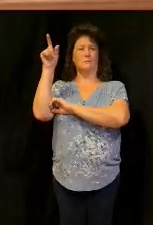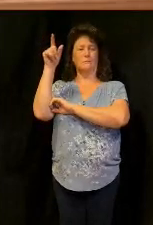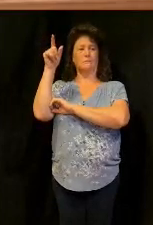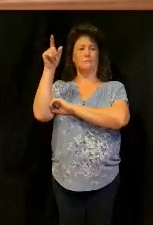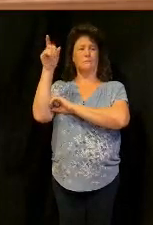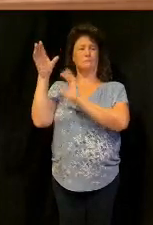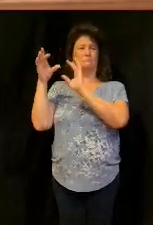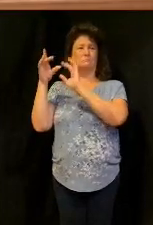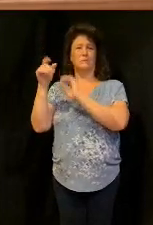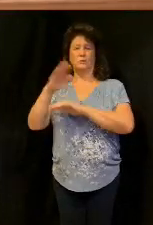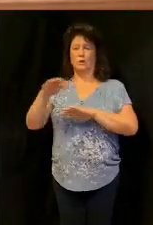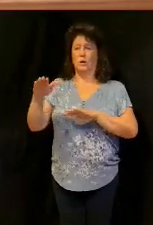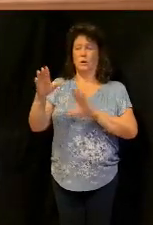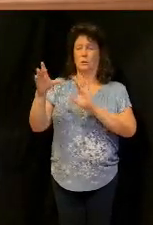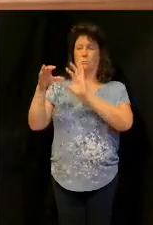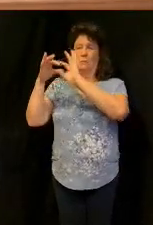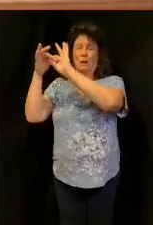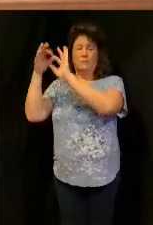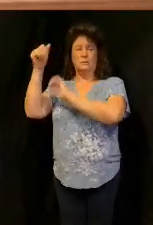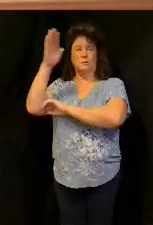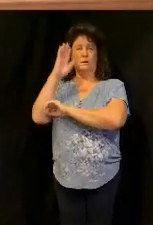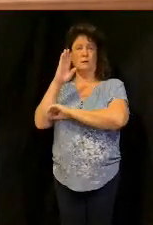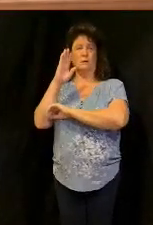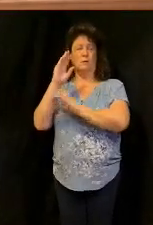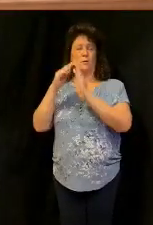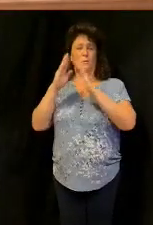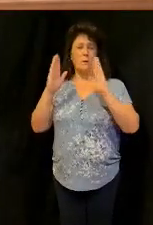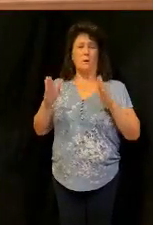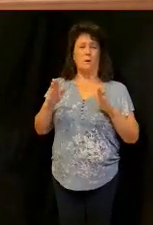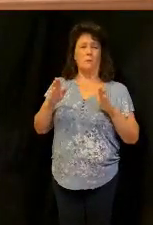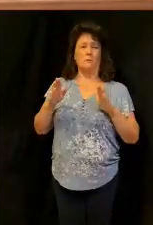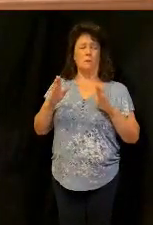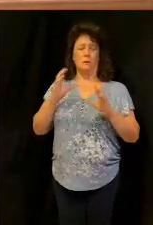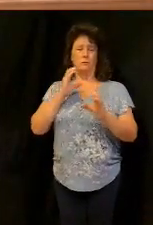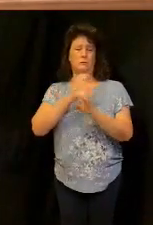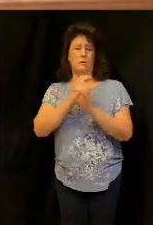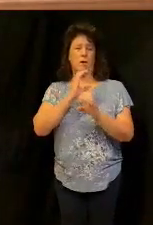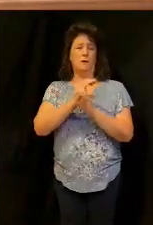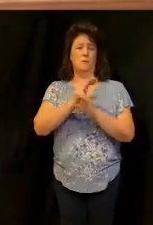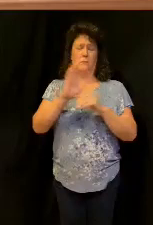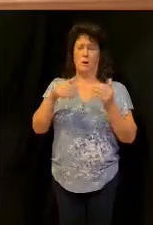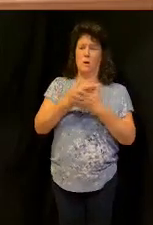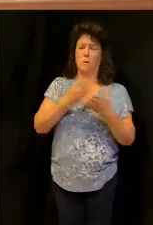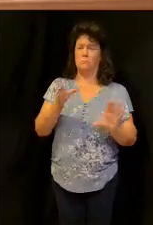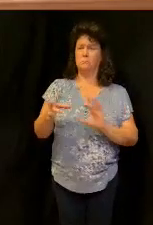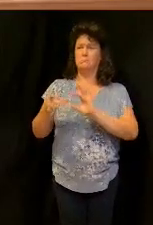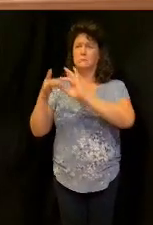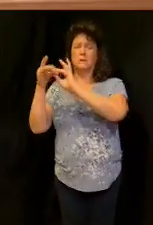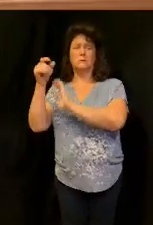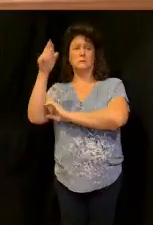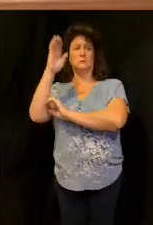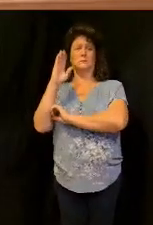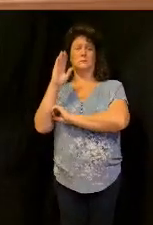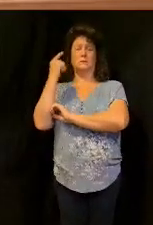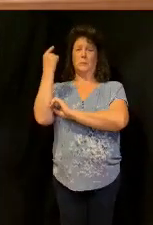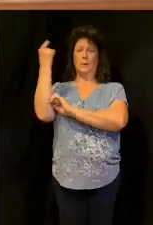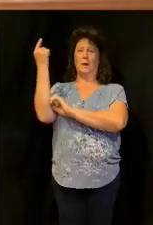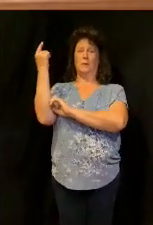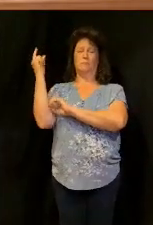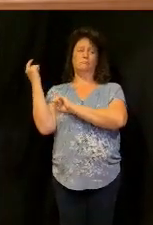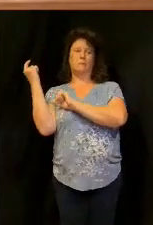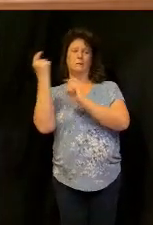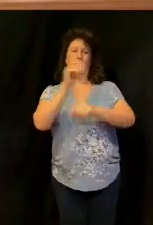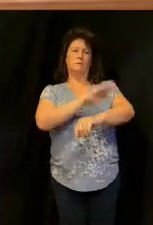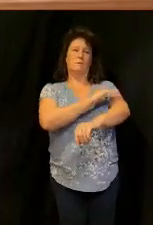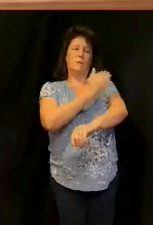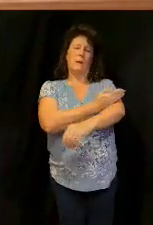your kids belong to God your home belongs to God your car belongs to God it all belongs to God he's the one that's giving you power